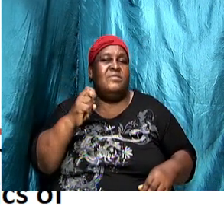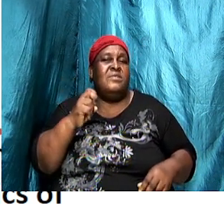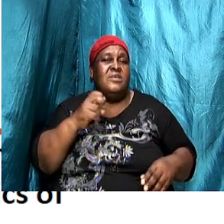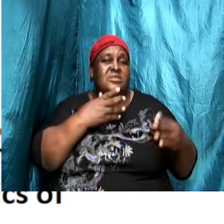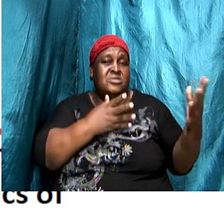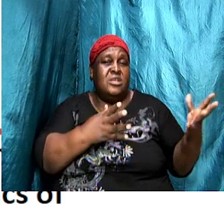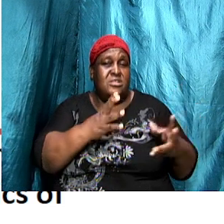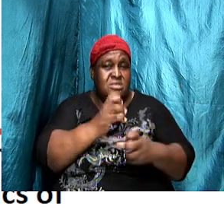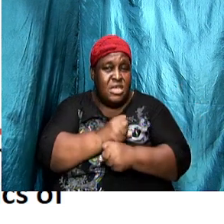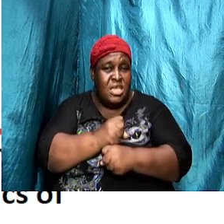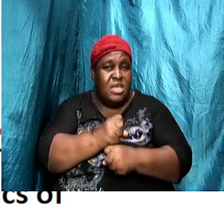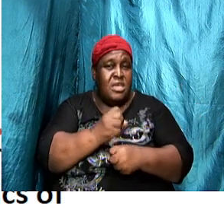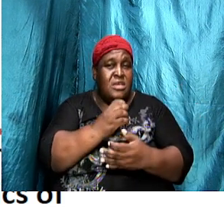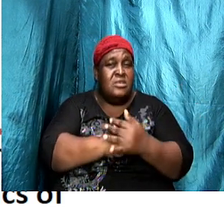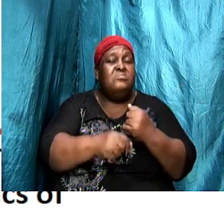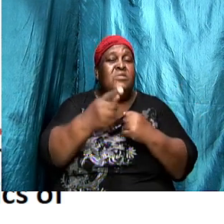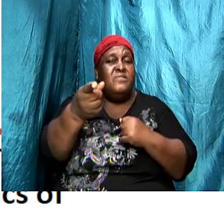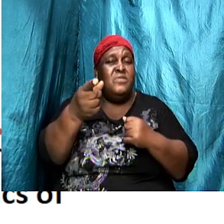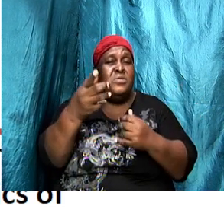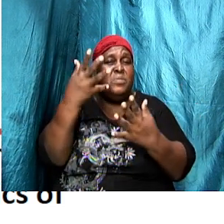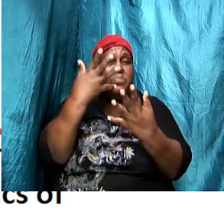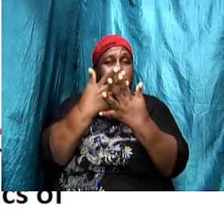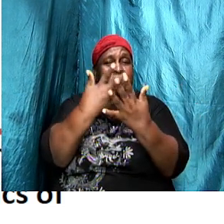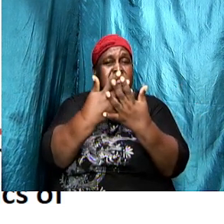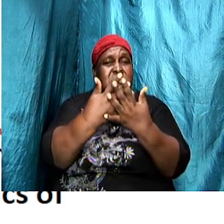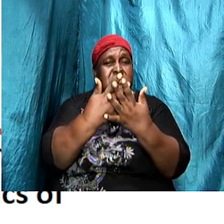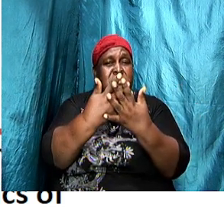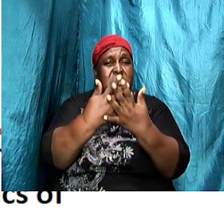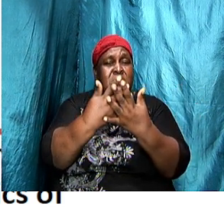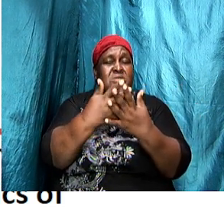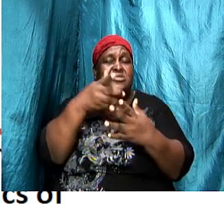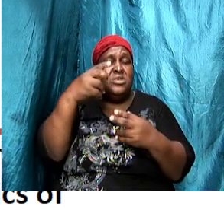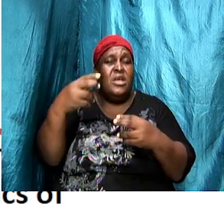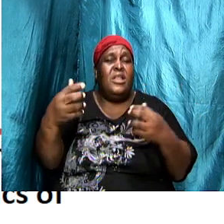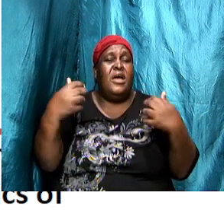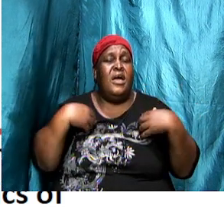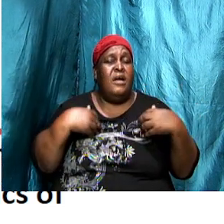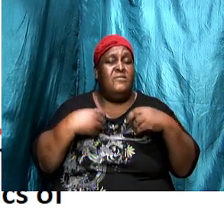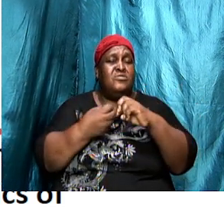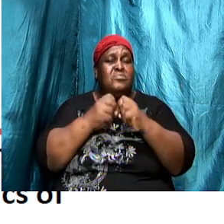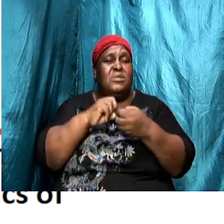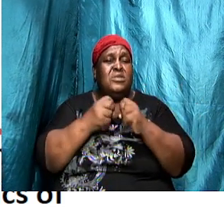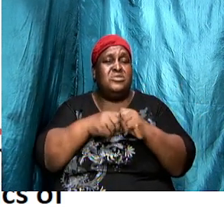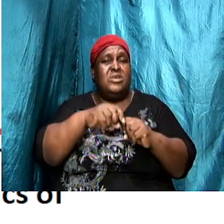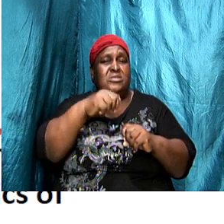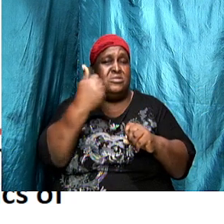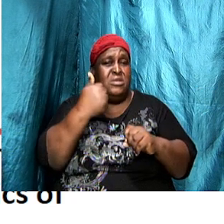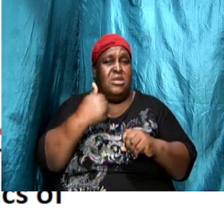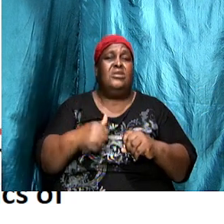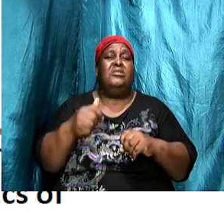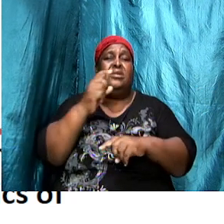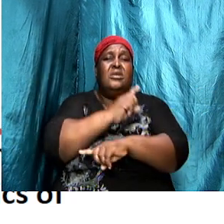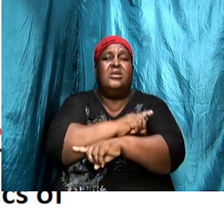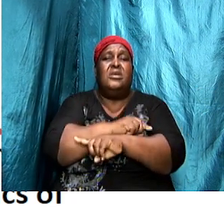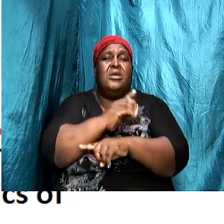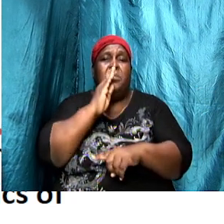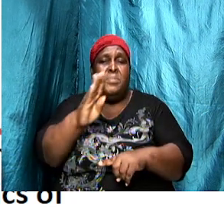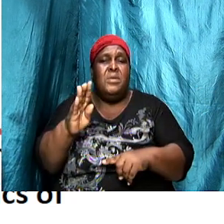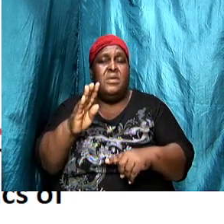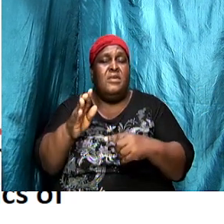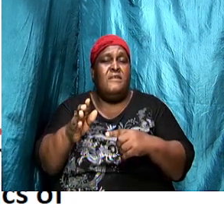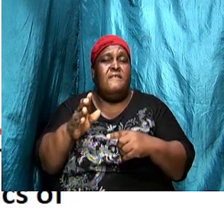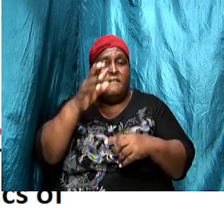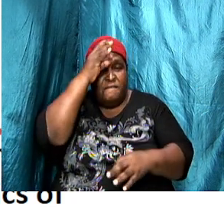prison that he may be tried and he shall have tribulation ten days be thou faithful unto death